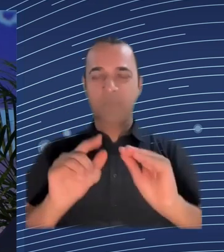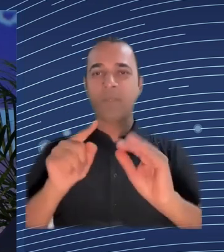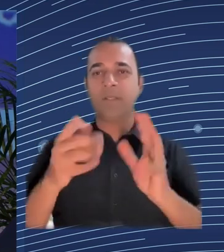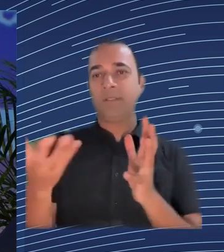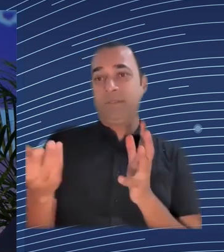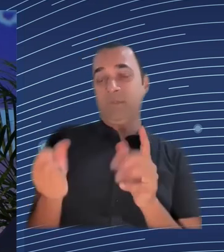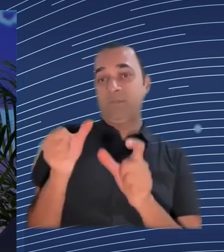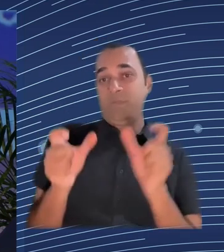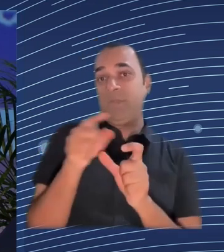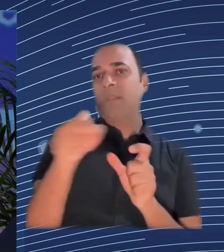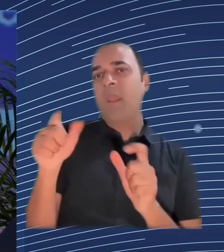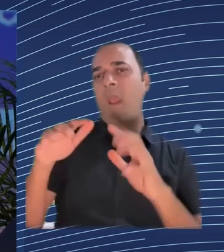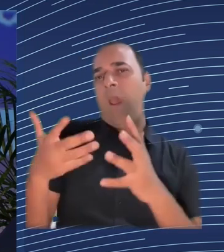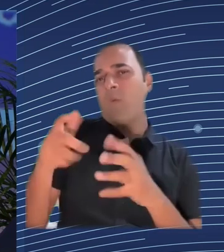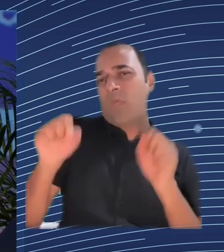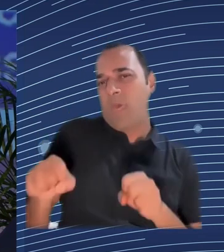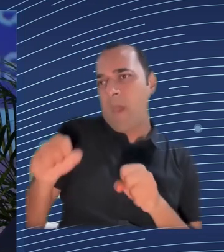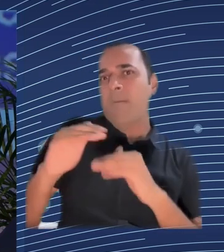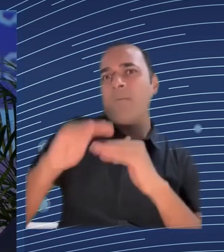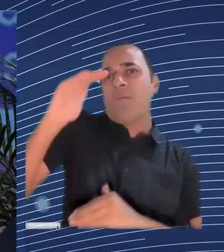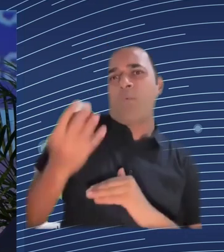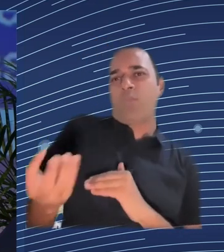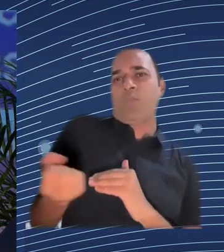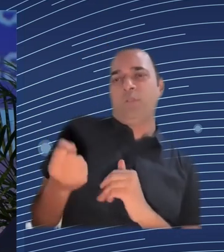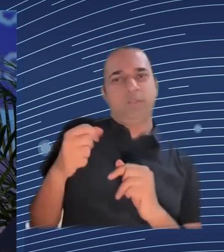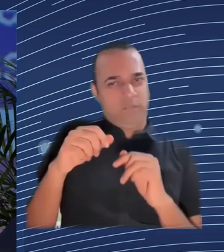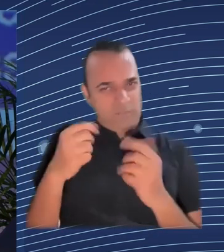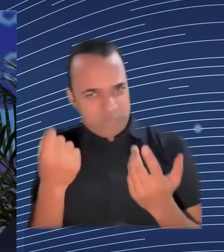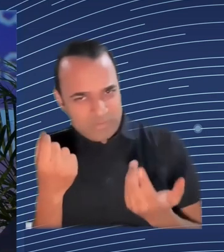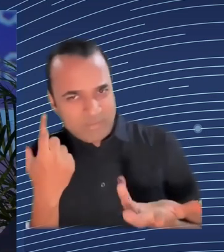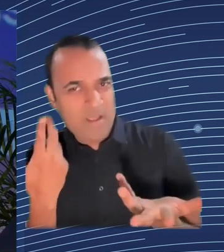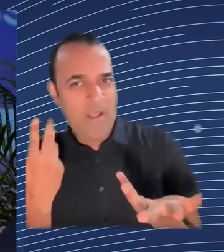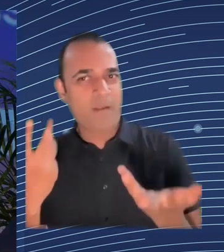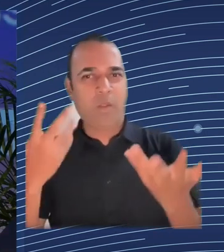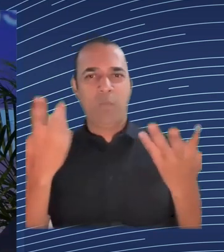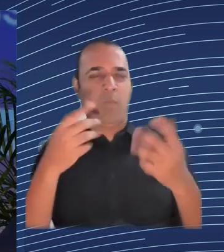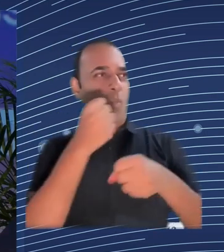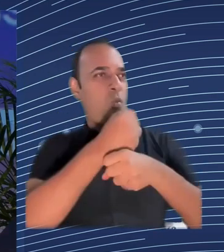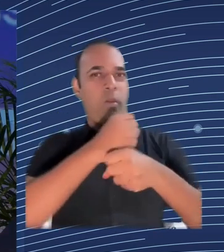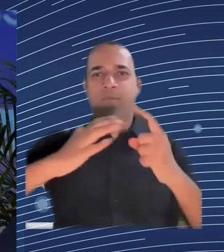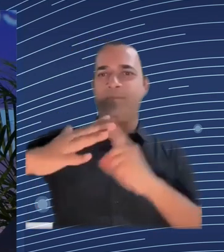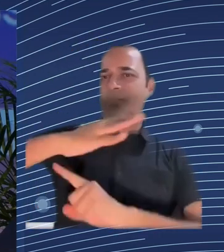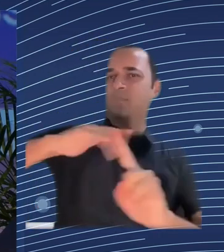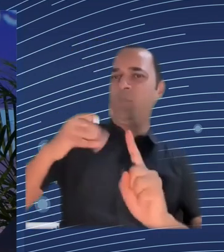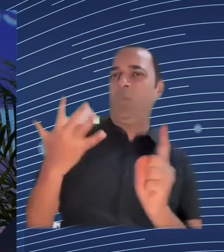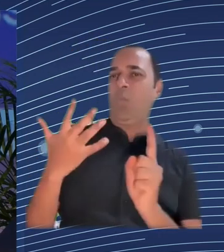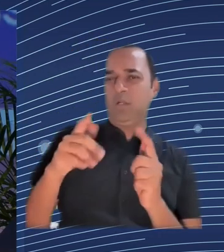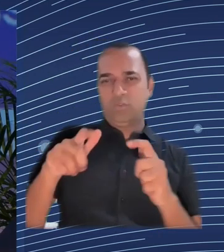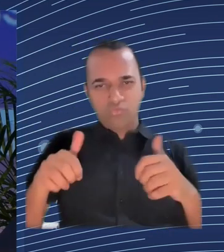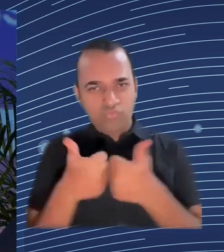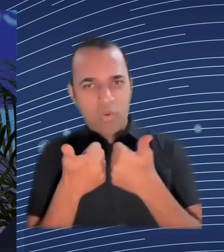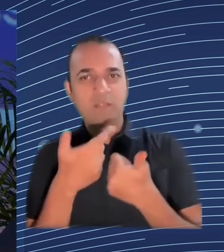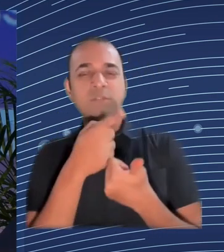um uh and also can we challenge discrimination there's no way you can begin to challenge discrimination